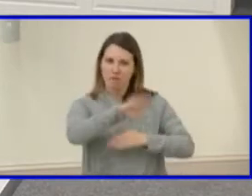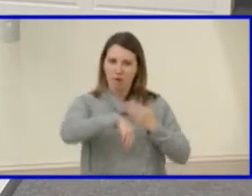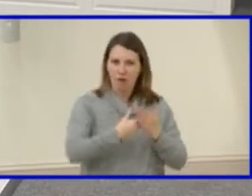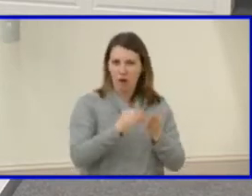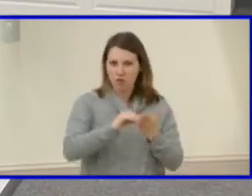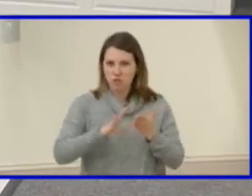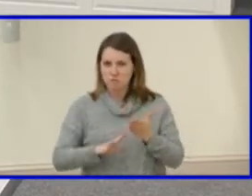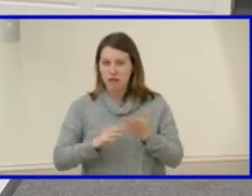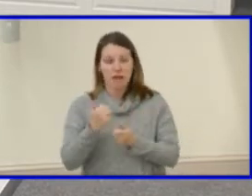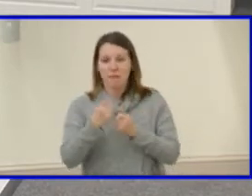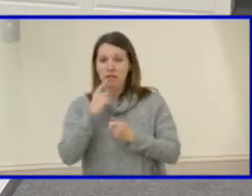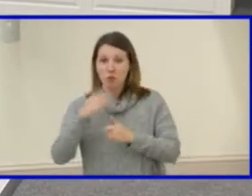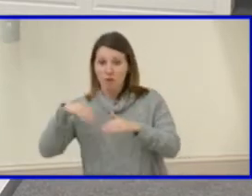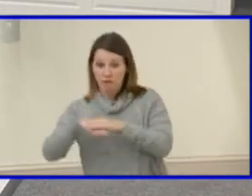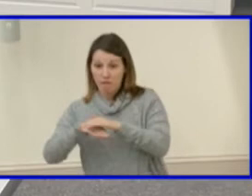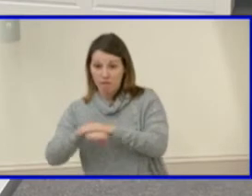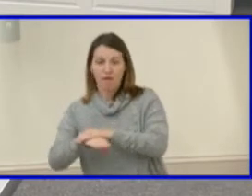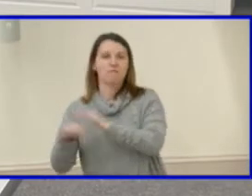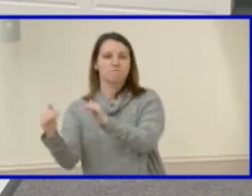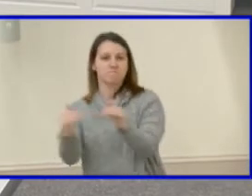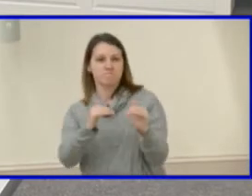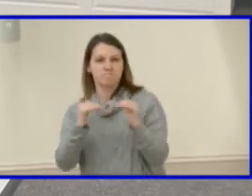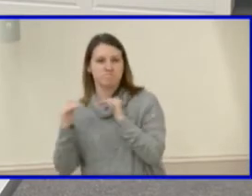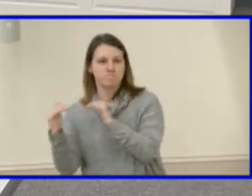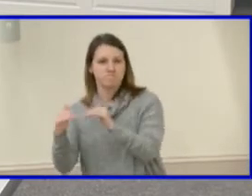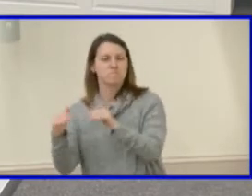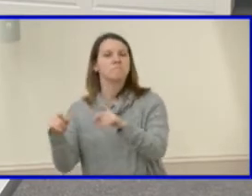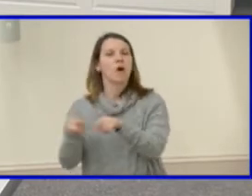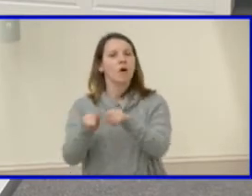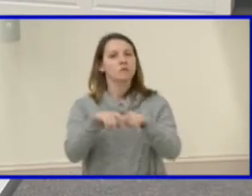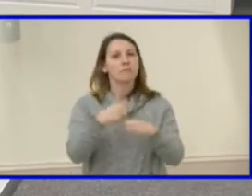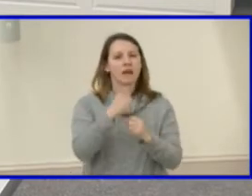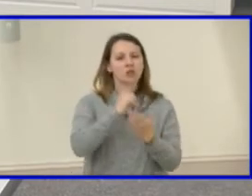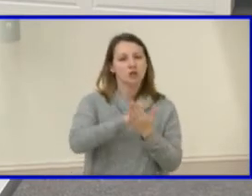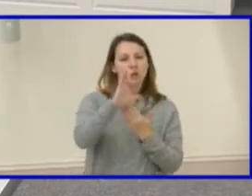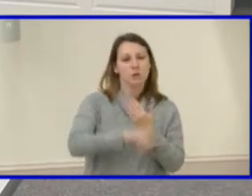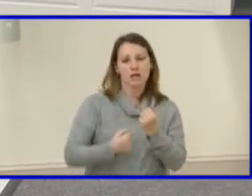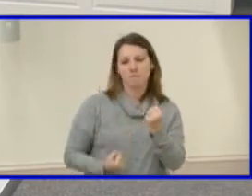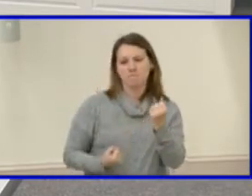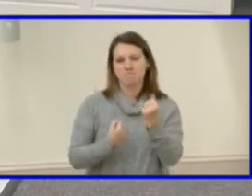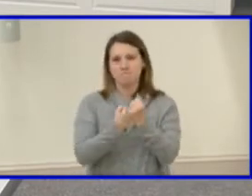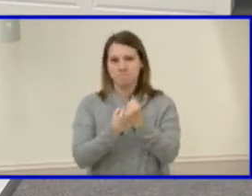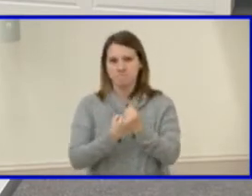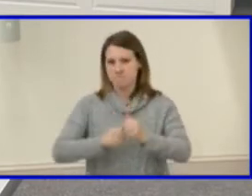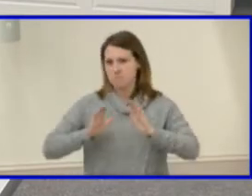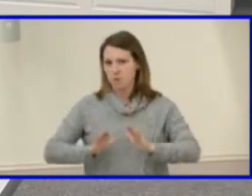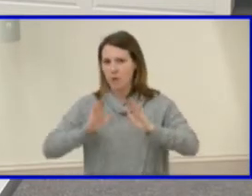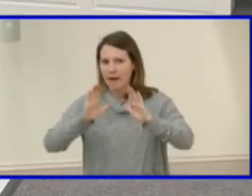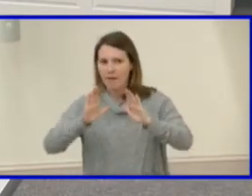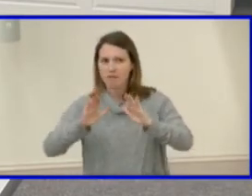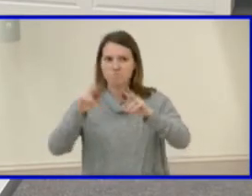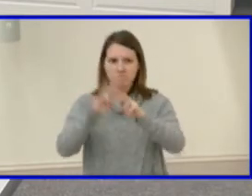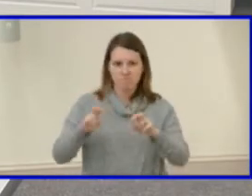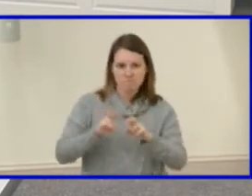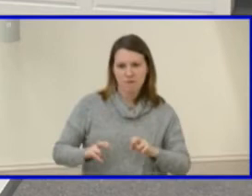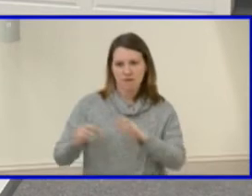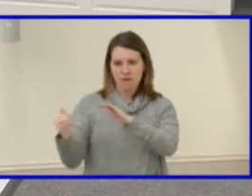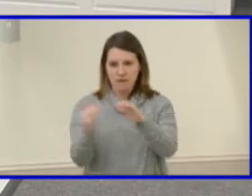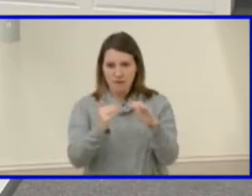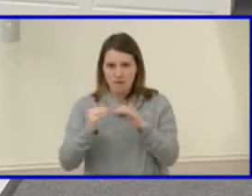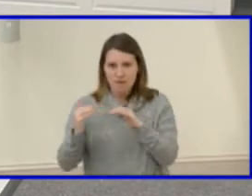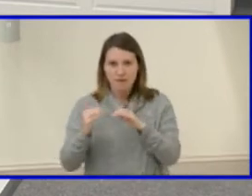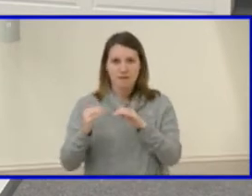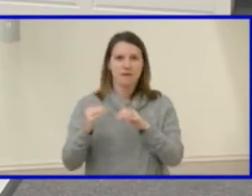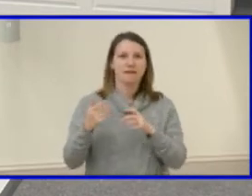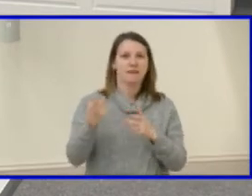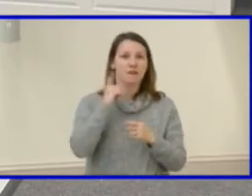equitable and that curriculum is viable and supports academic and career awareness, exploration, and discovery for all students in elementary